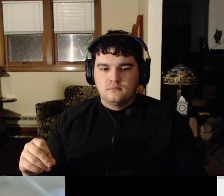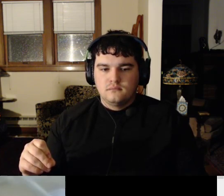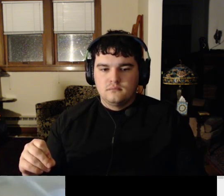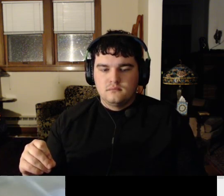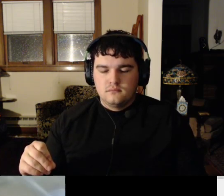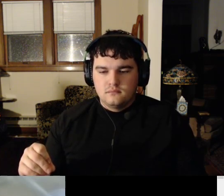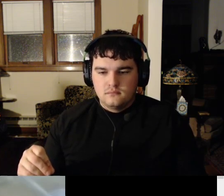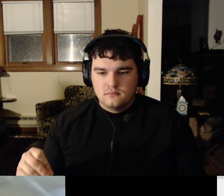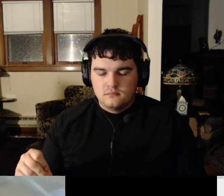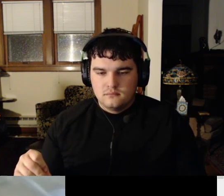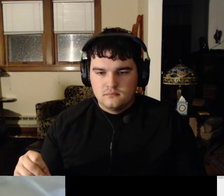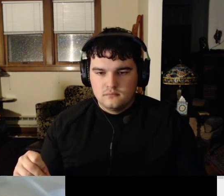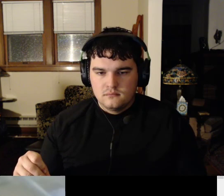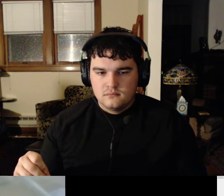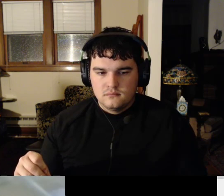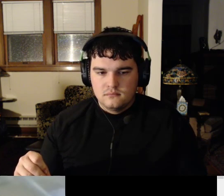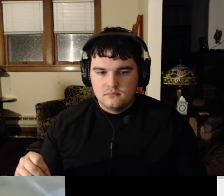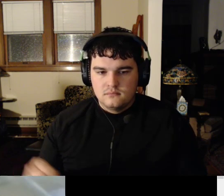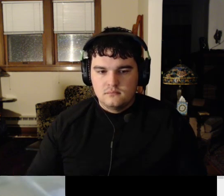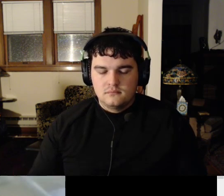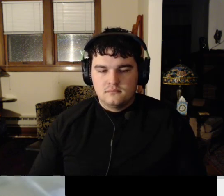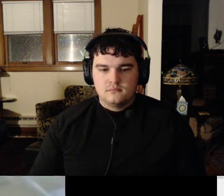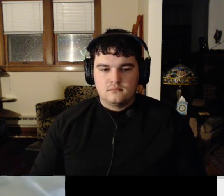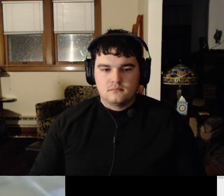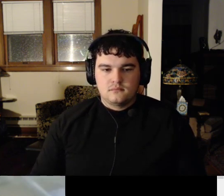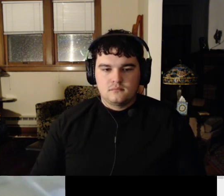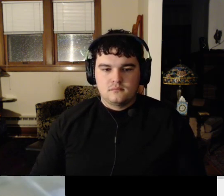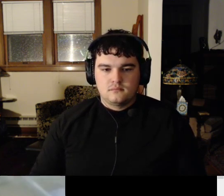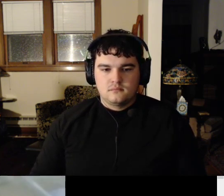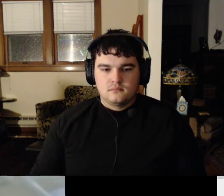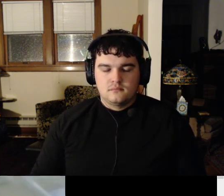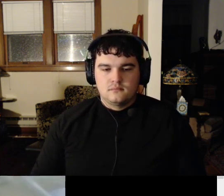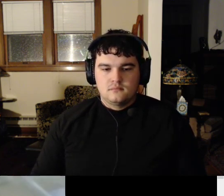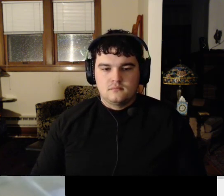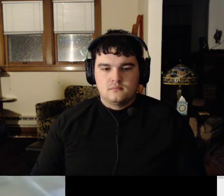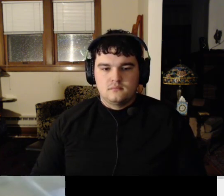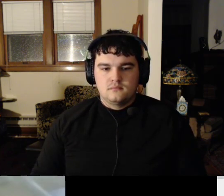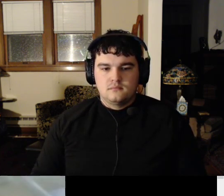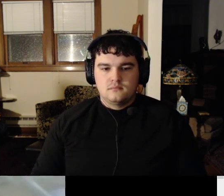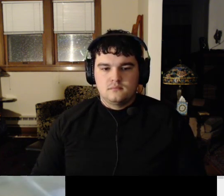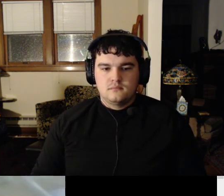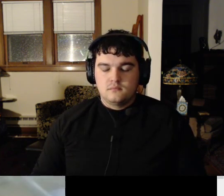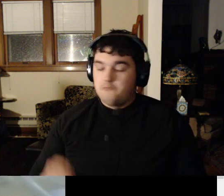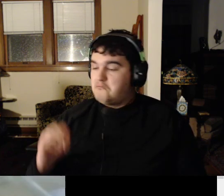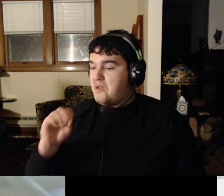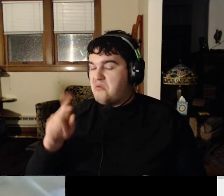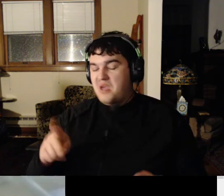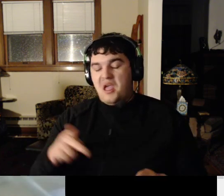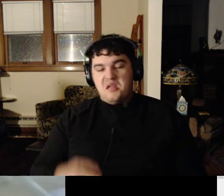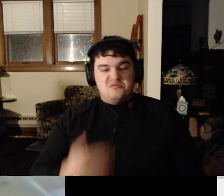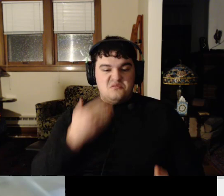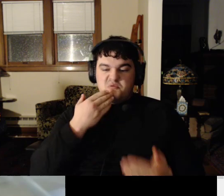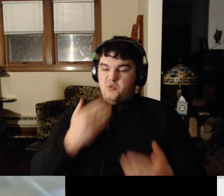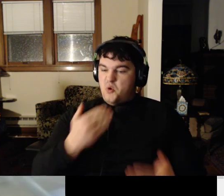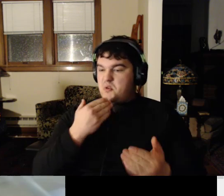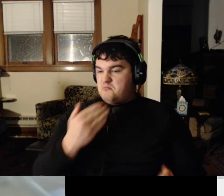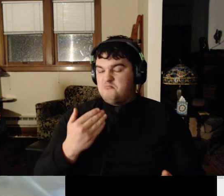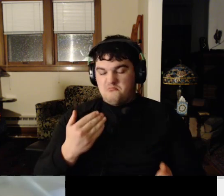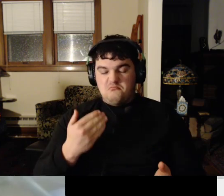George talks a lot more than anything. Good job. Great. Okay. So y'all tackle that. You are very good.